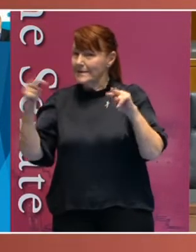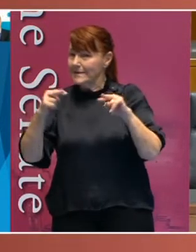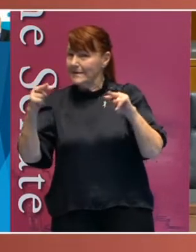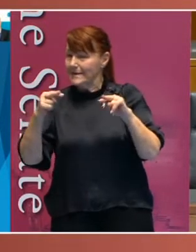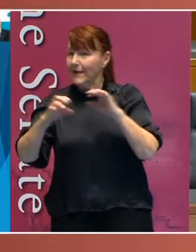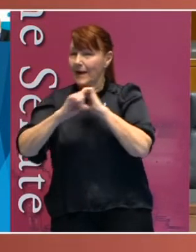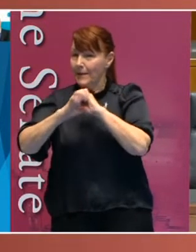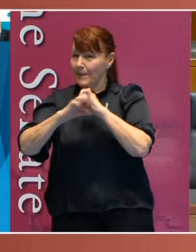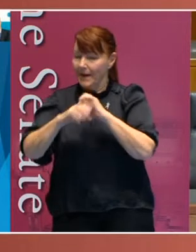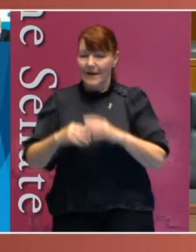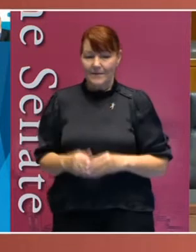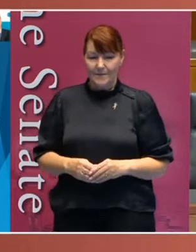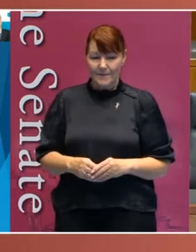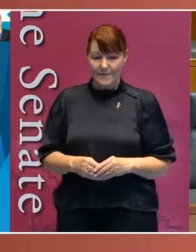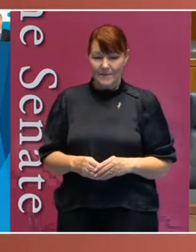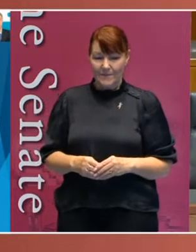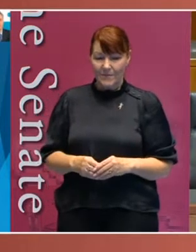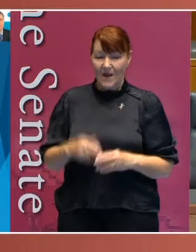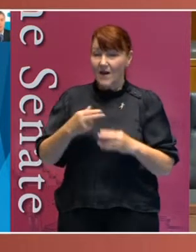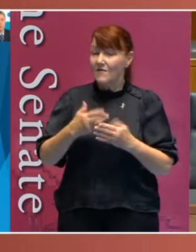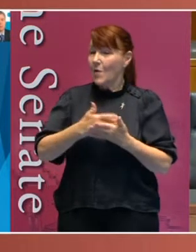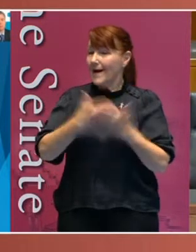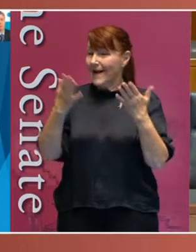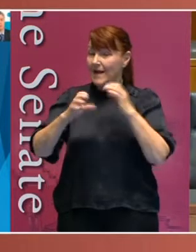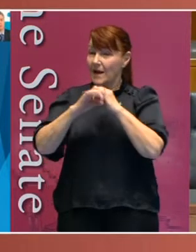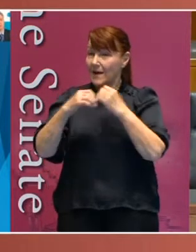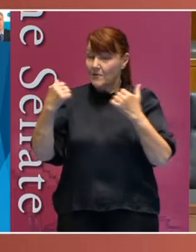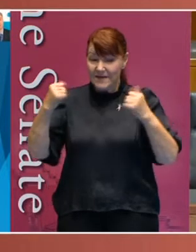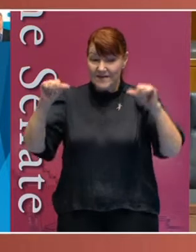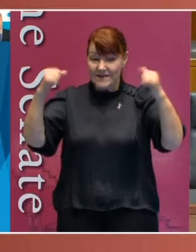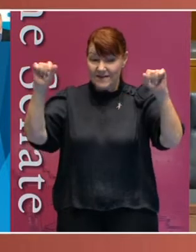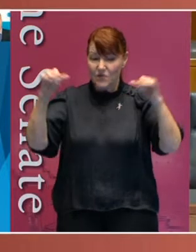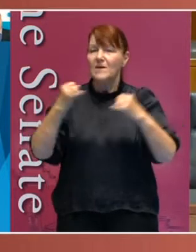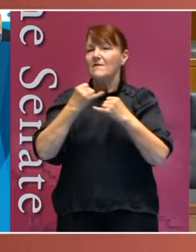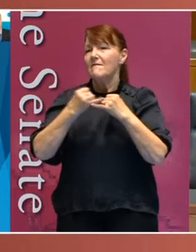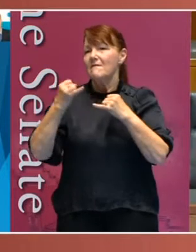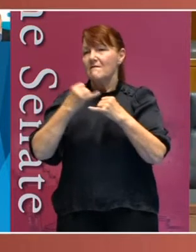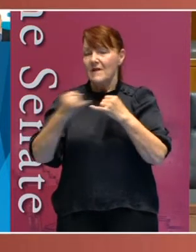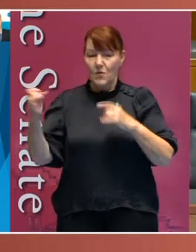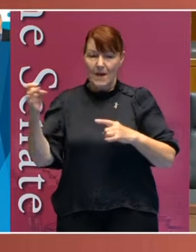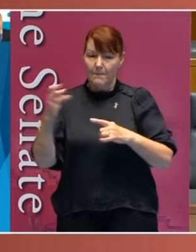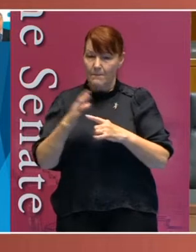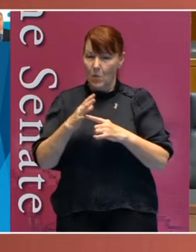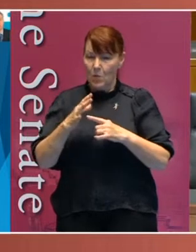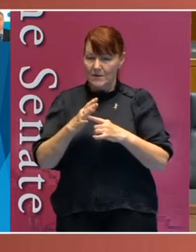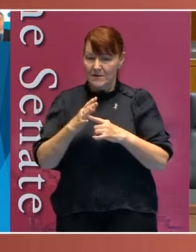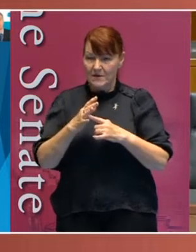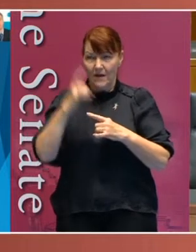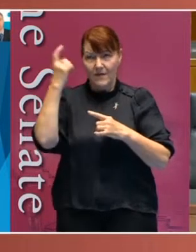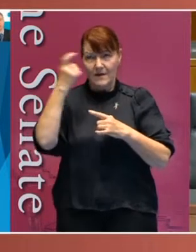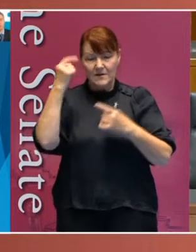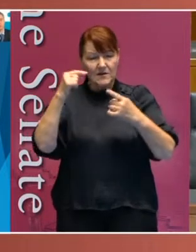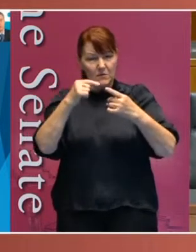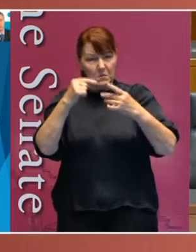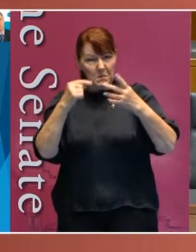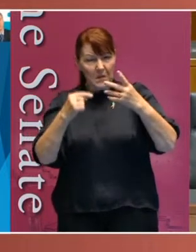And for any campaign to be successful, it is of vital importance that it considers not just